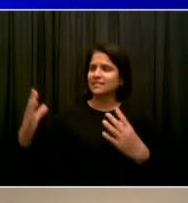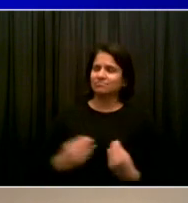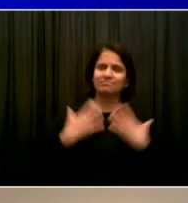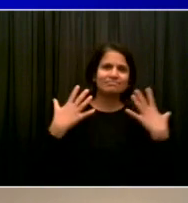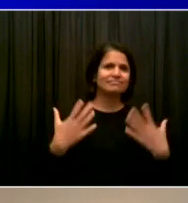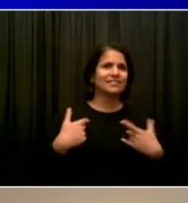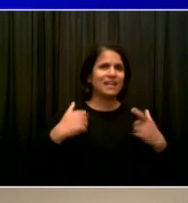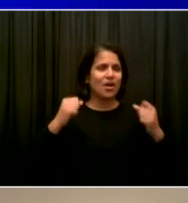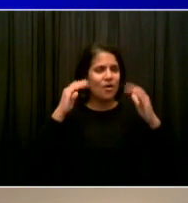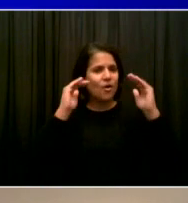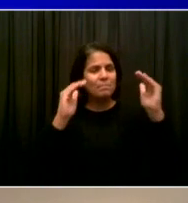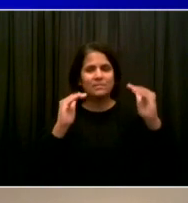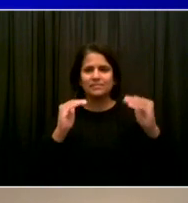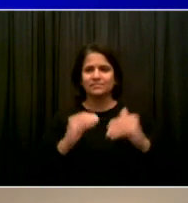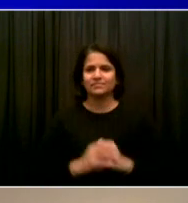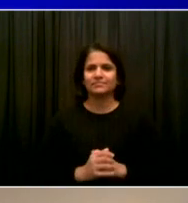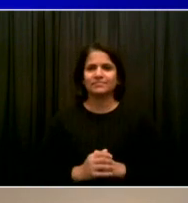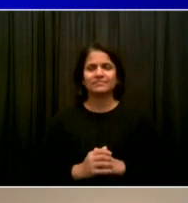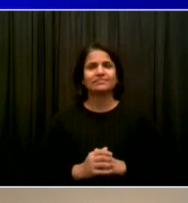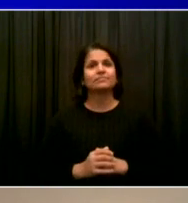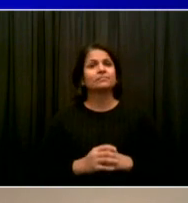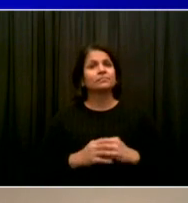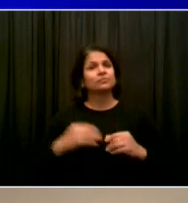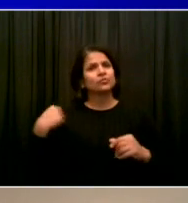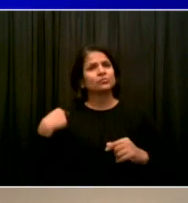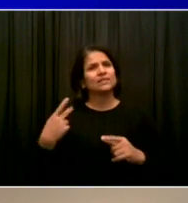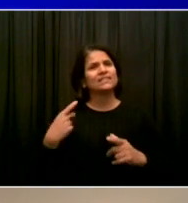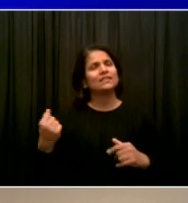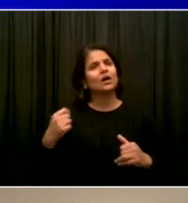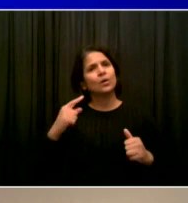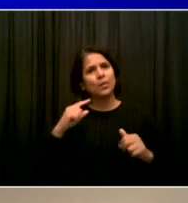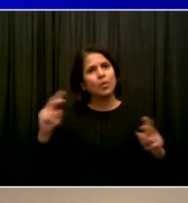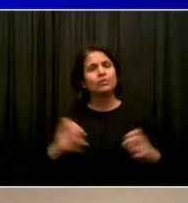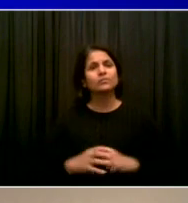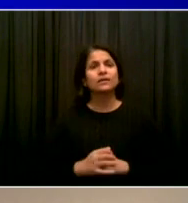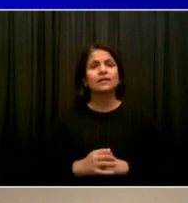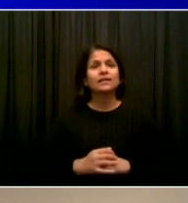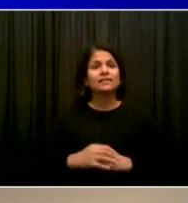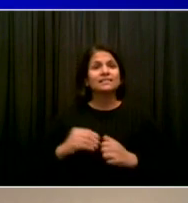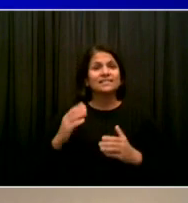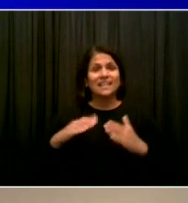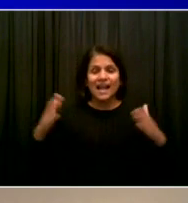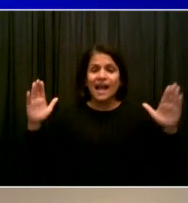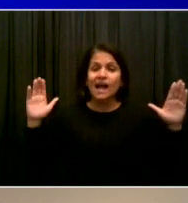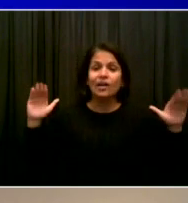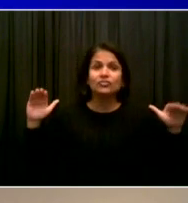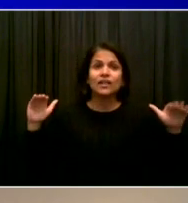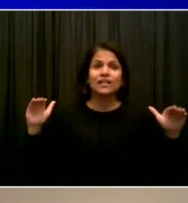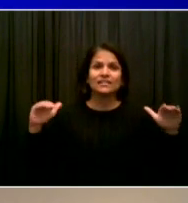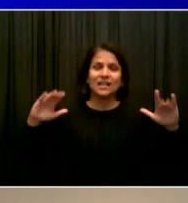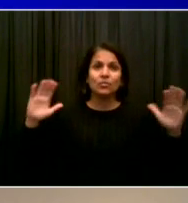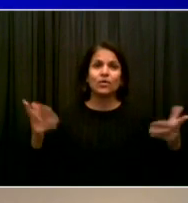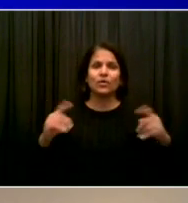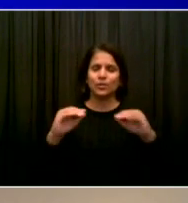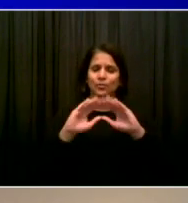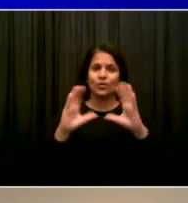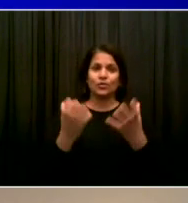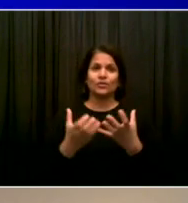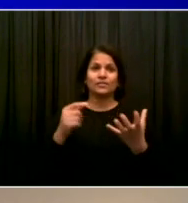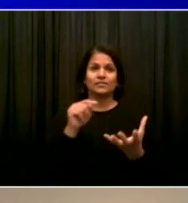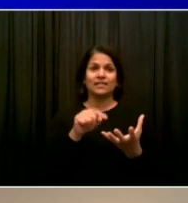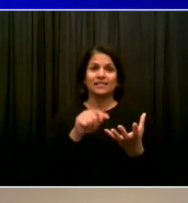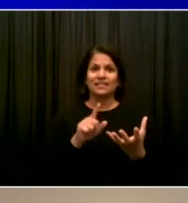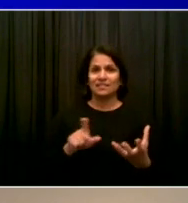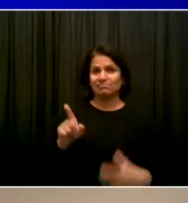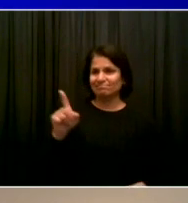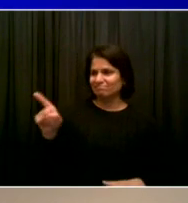are some angels in the world who help us all to keep going and be our best selves. And for us as a family, Gloria Steinem has been one